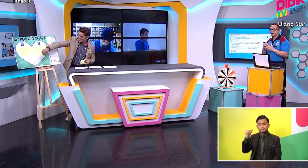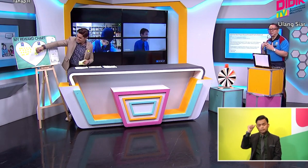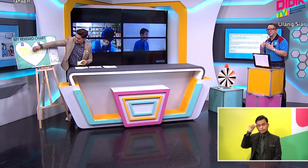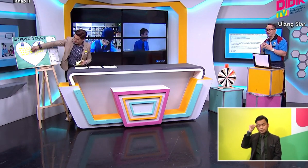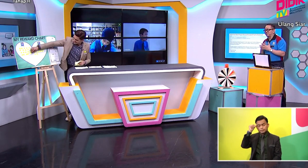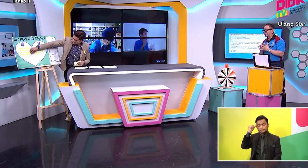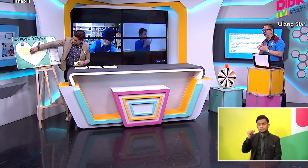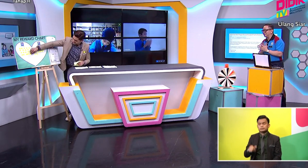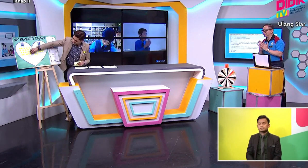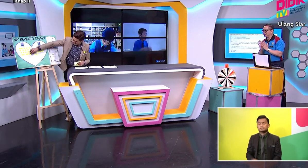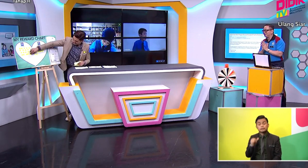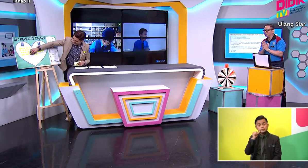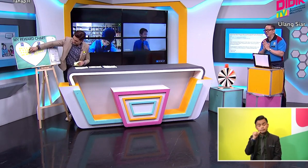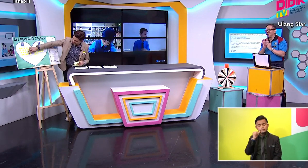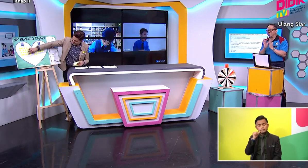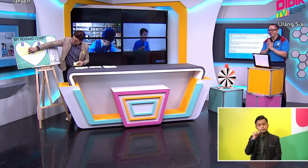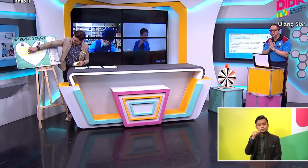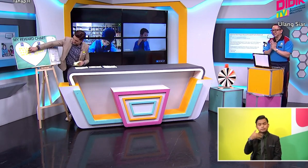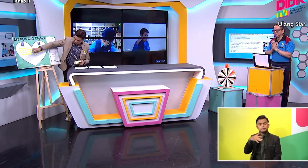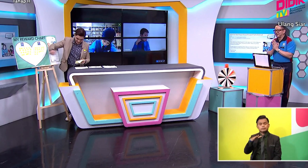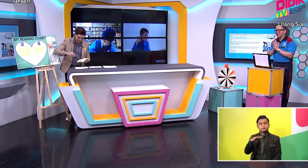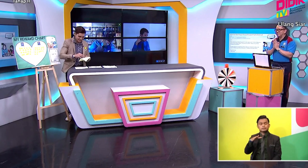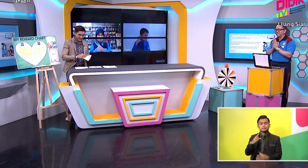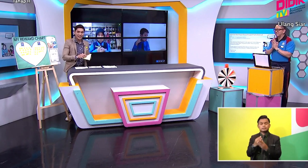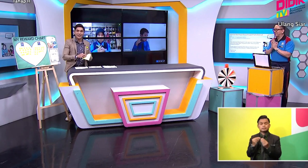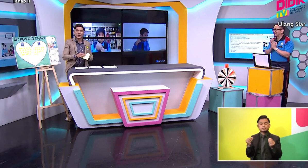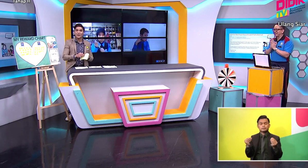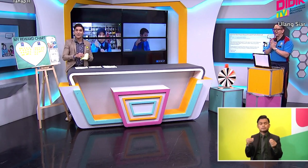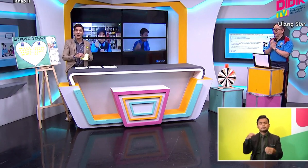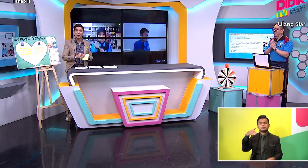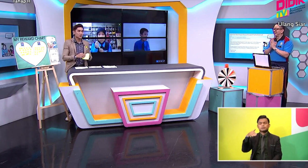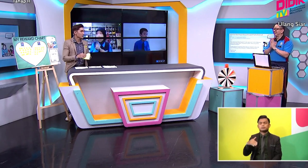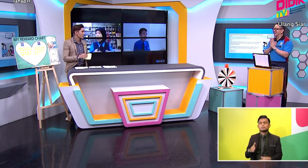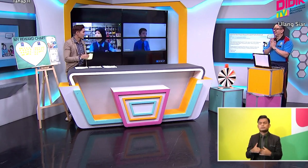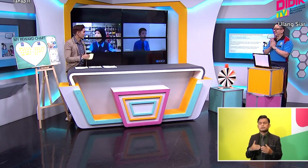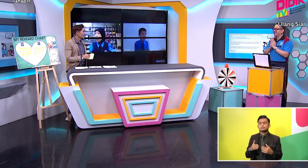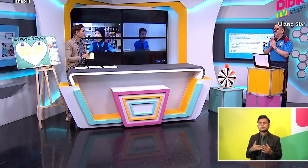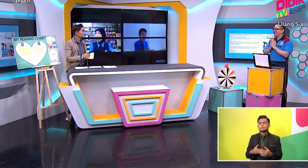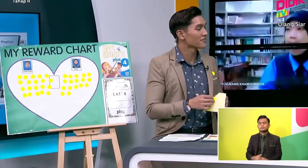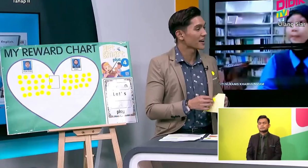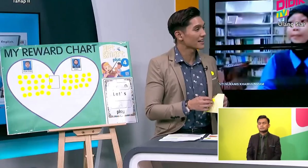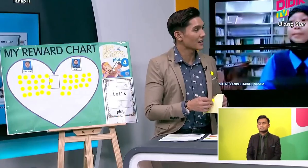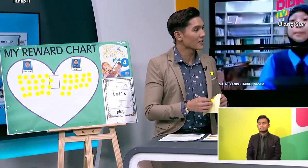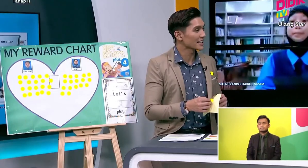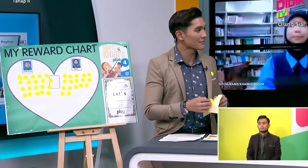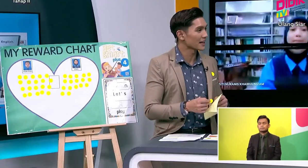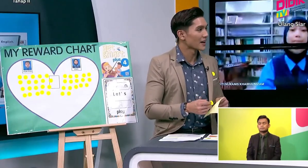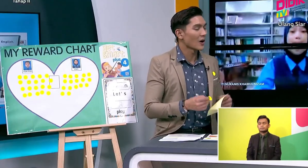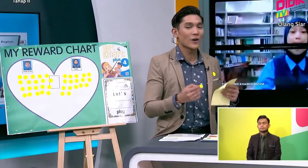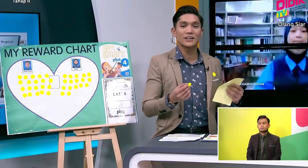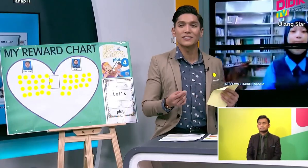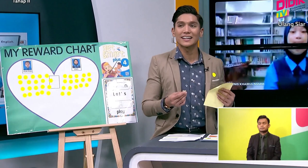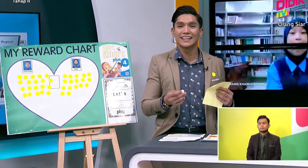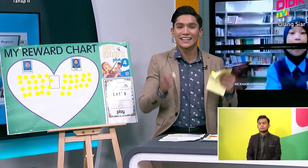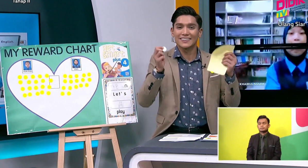Still. We still have time. For their reading. Oh. Wow. She's writing a very long email.